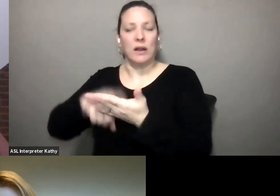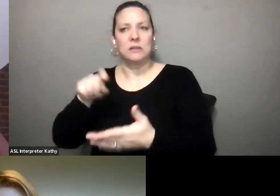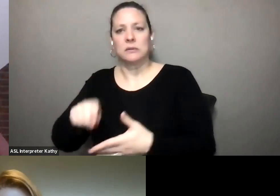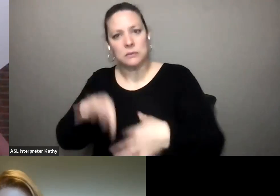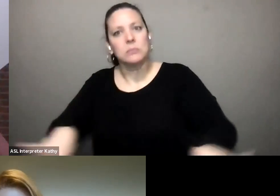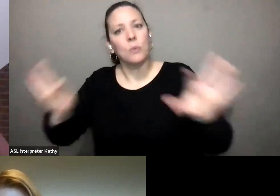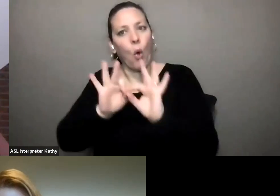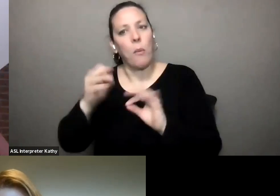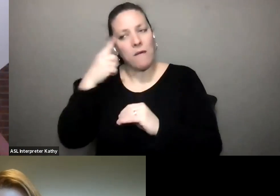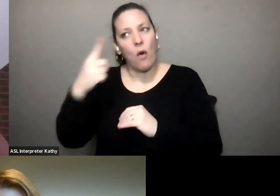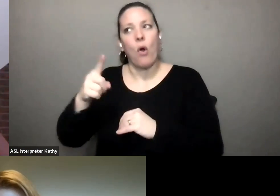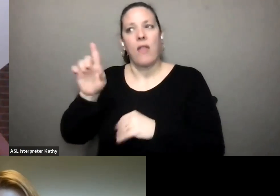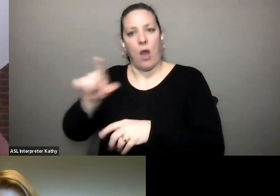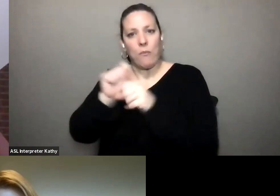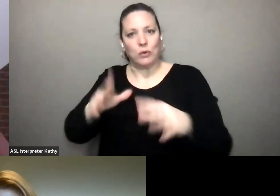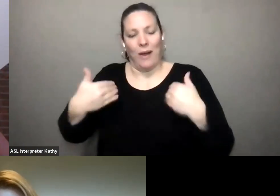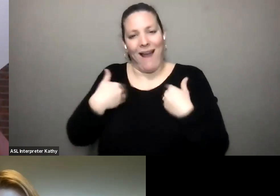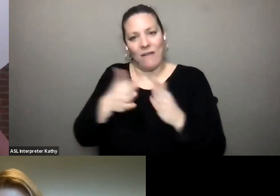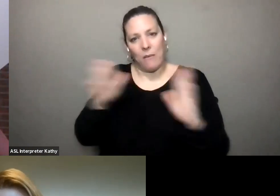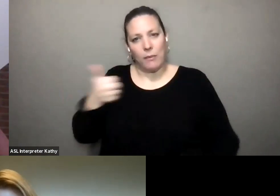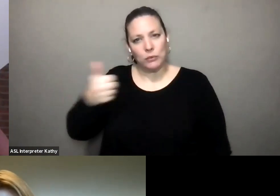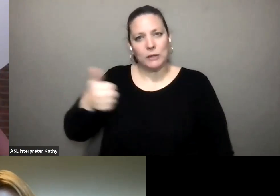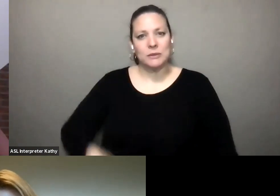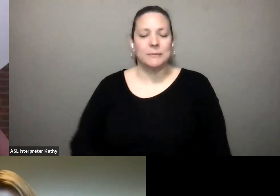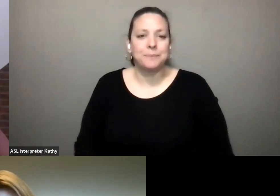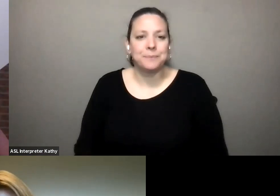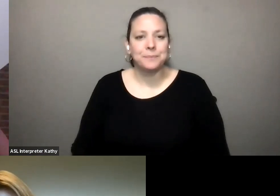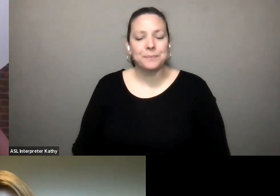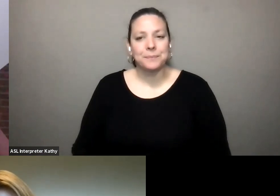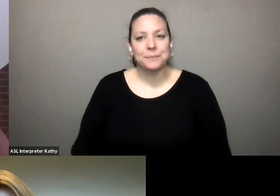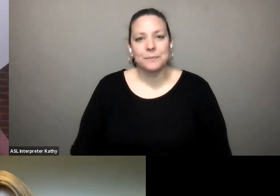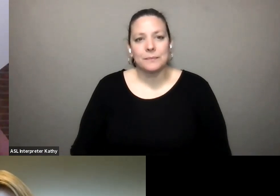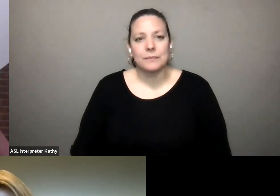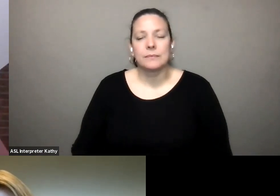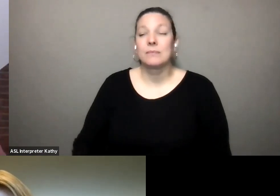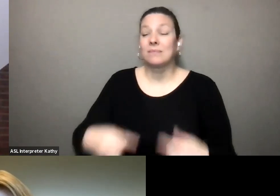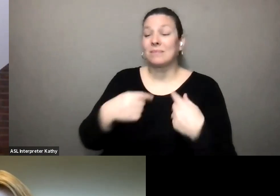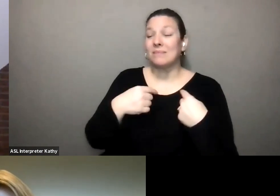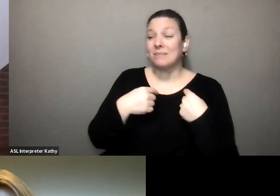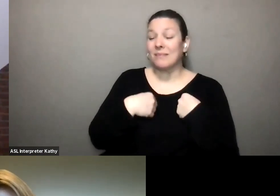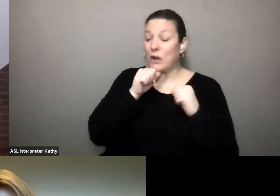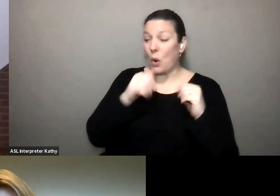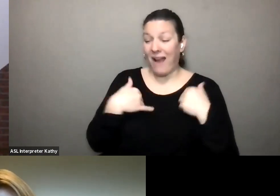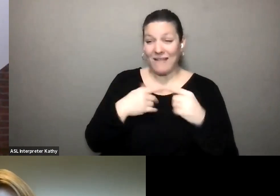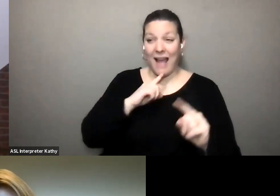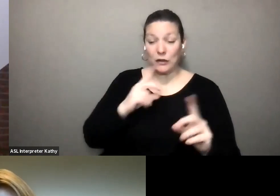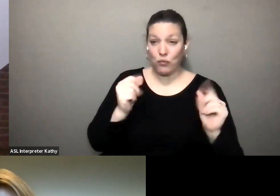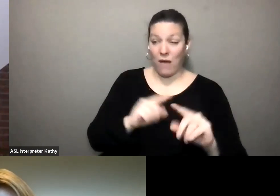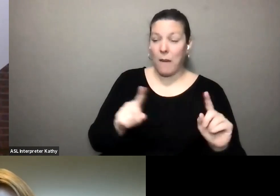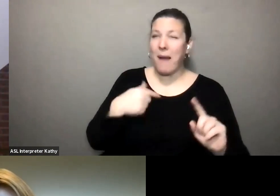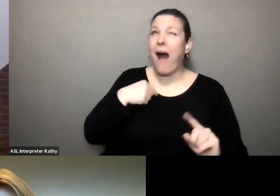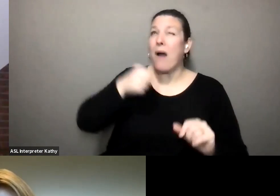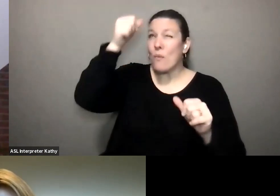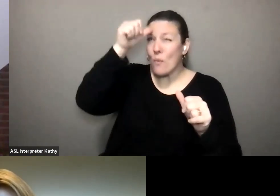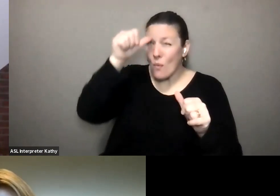on their employees i don't readily have that answer but i do recall